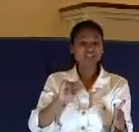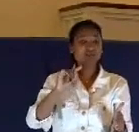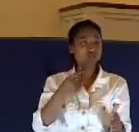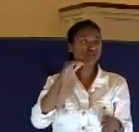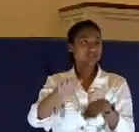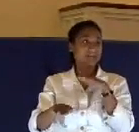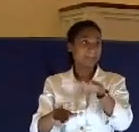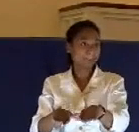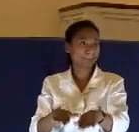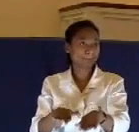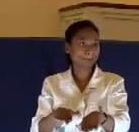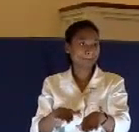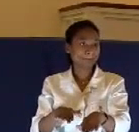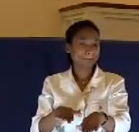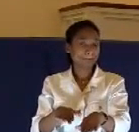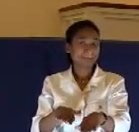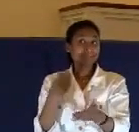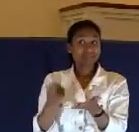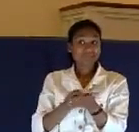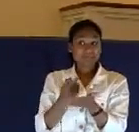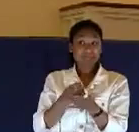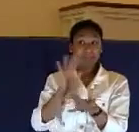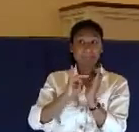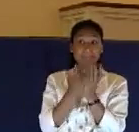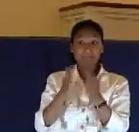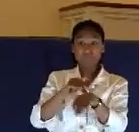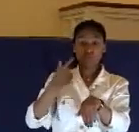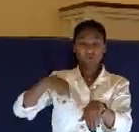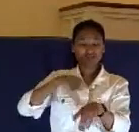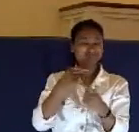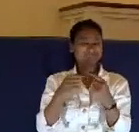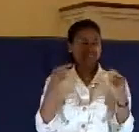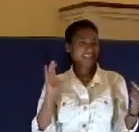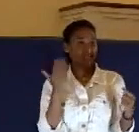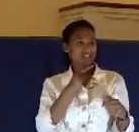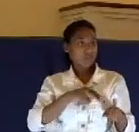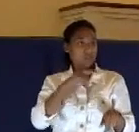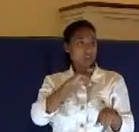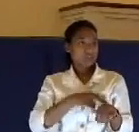A lot of times, the Bible will call us to do things that are just so against nature,